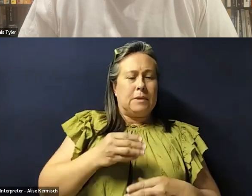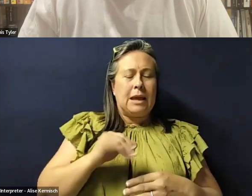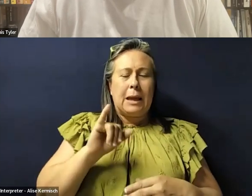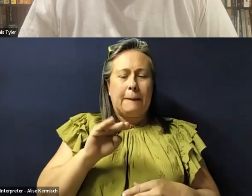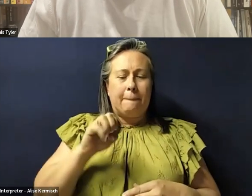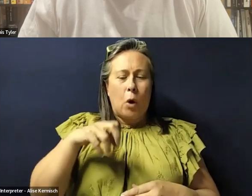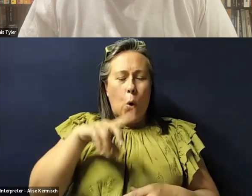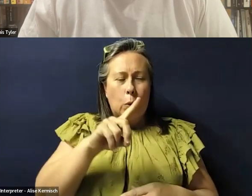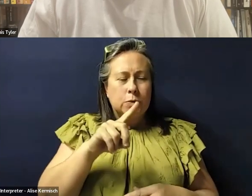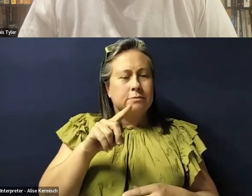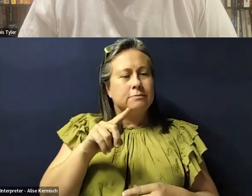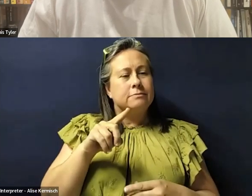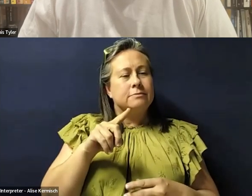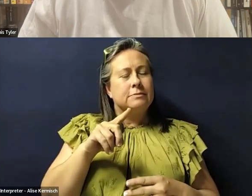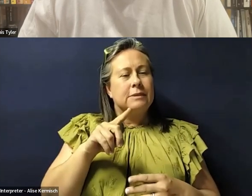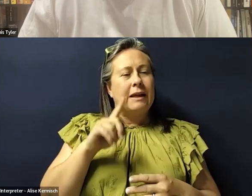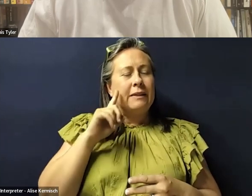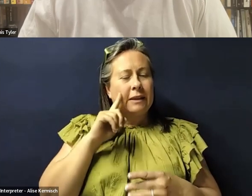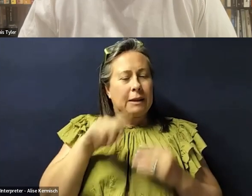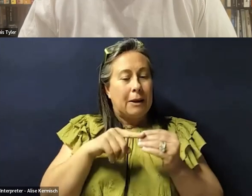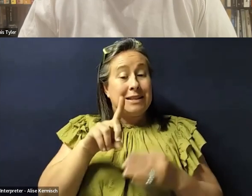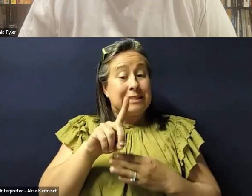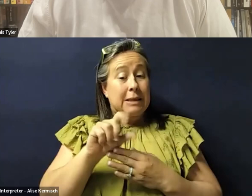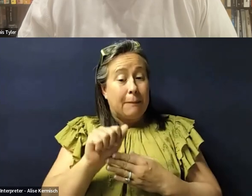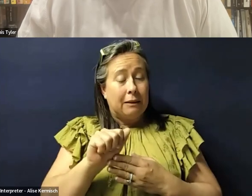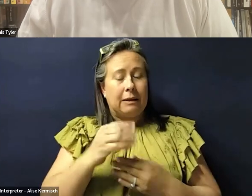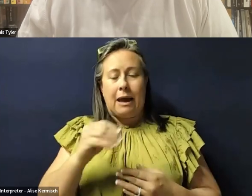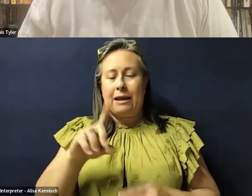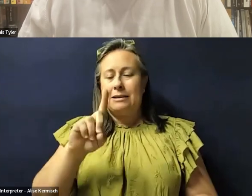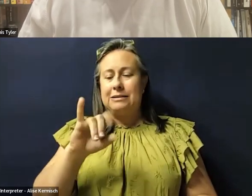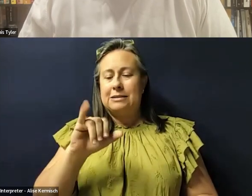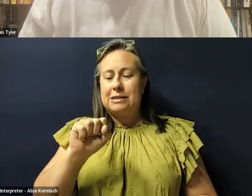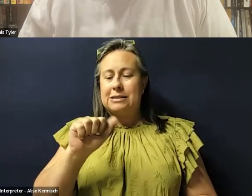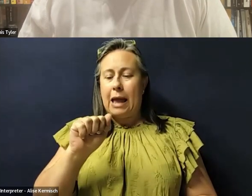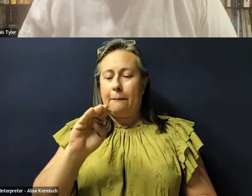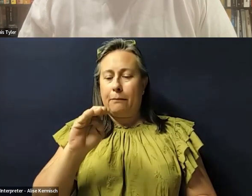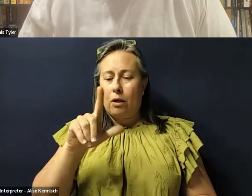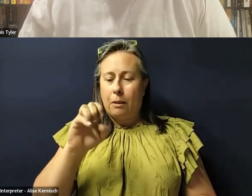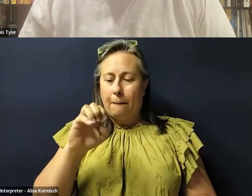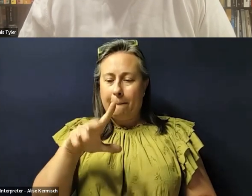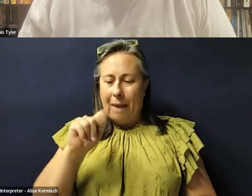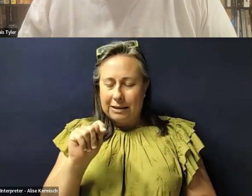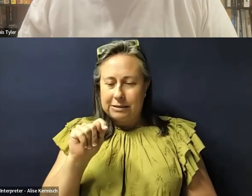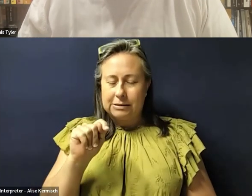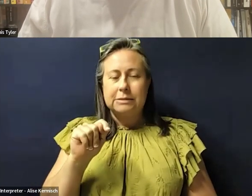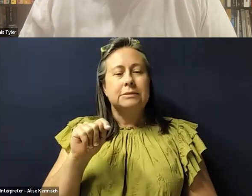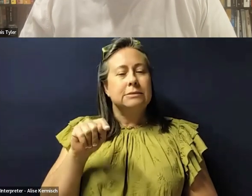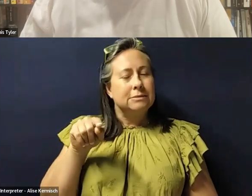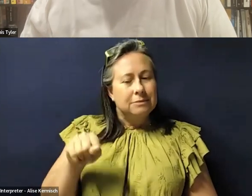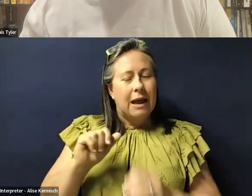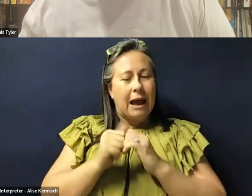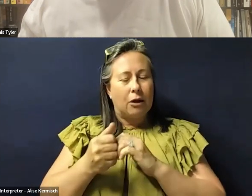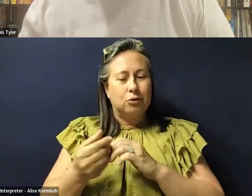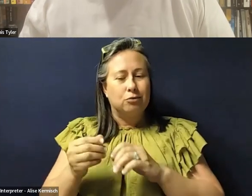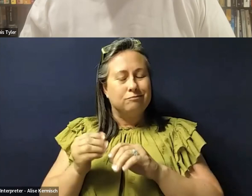earlier between disability and disablement, right? What are the ways in which structures are in place that impose barriers or inflict harm on certain